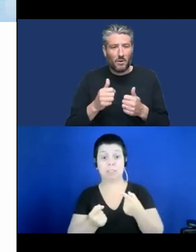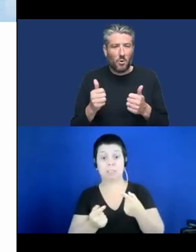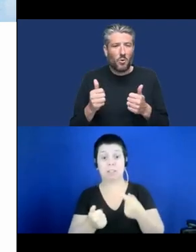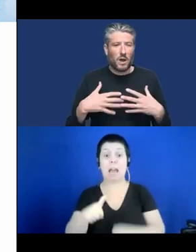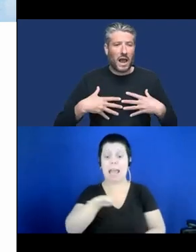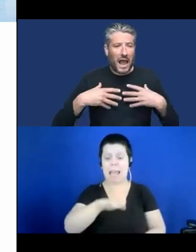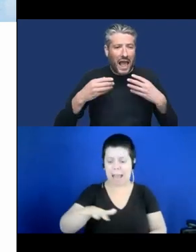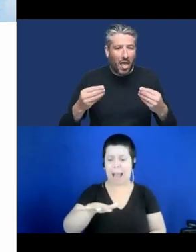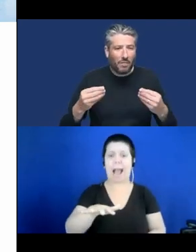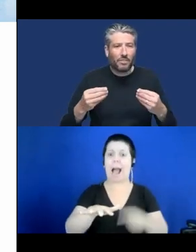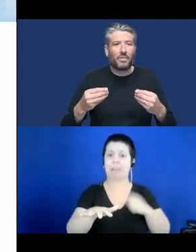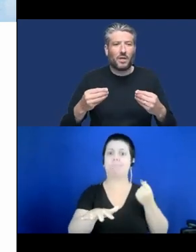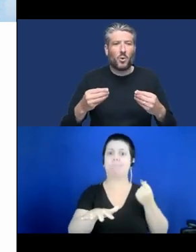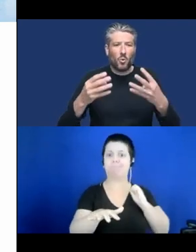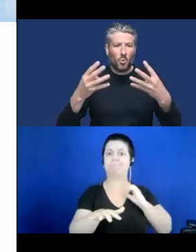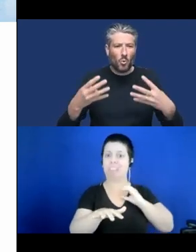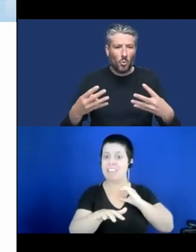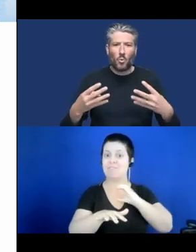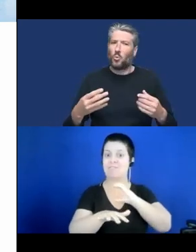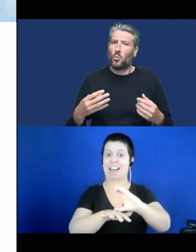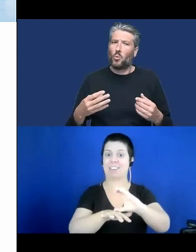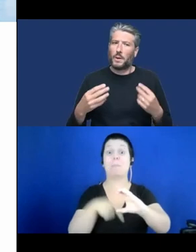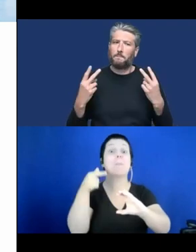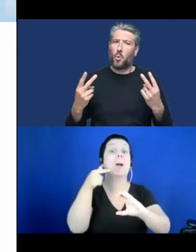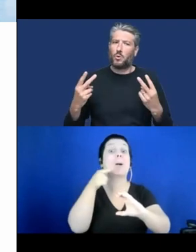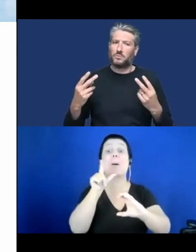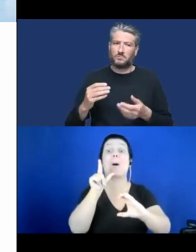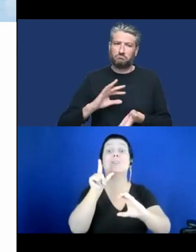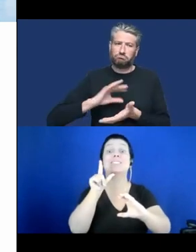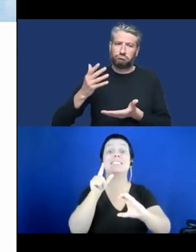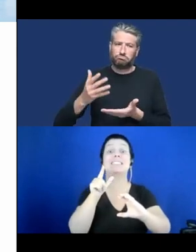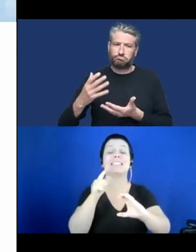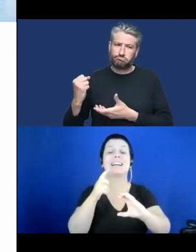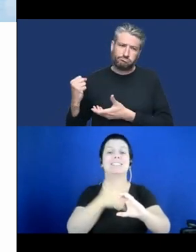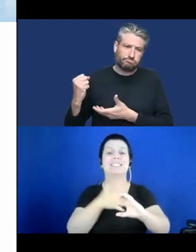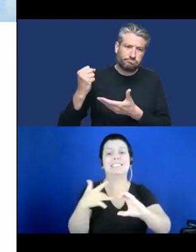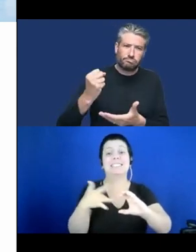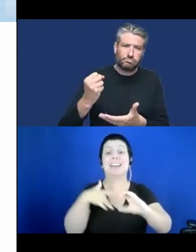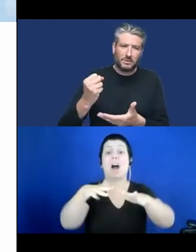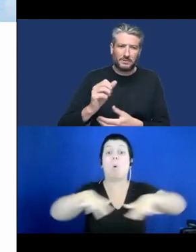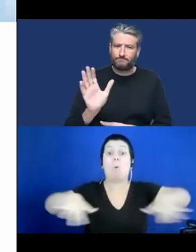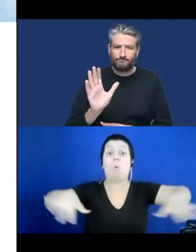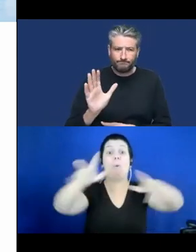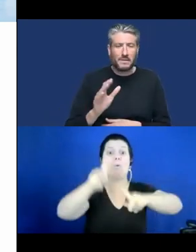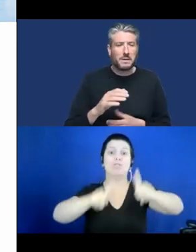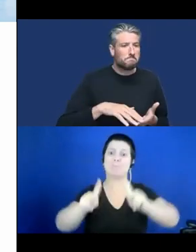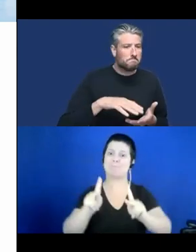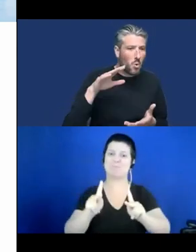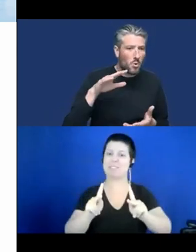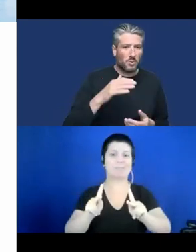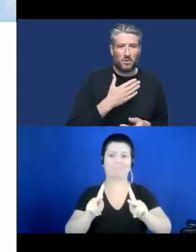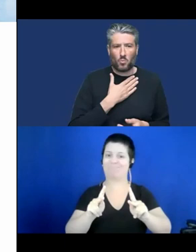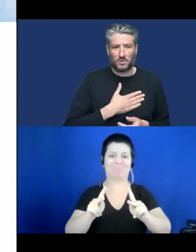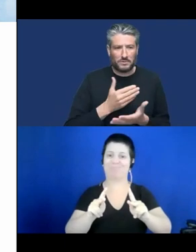in, in order to improve the health outcome for the population and create a